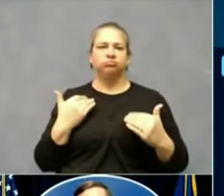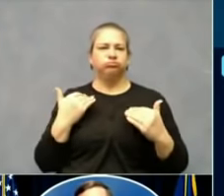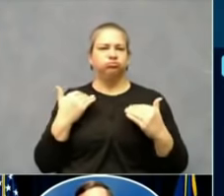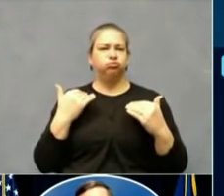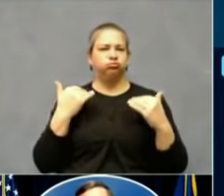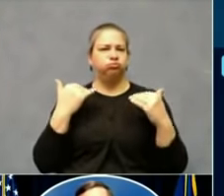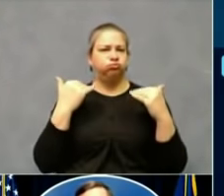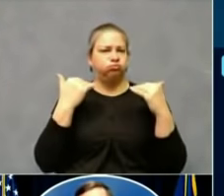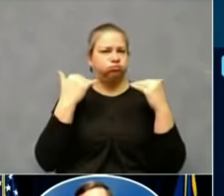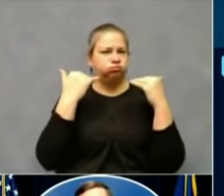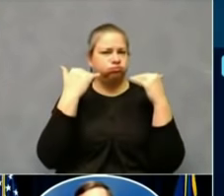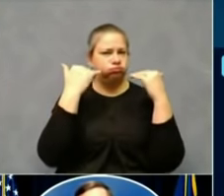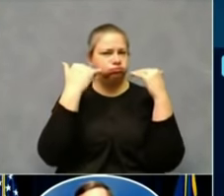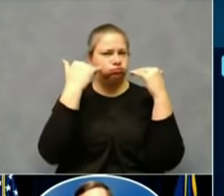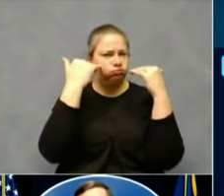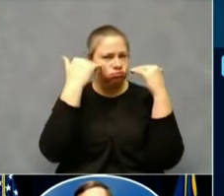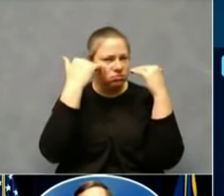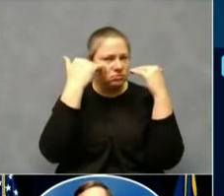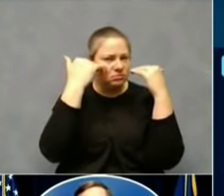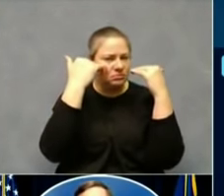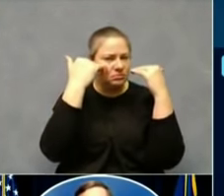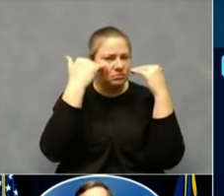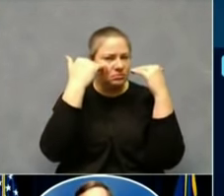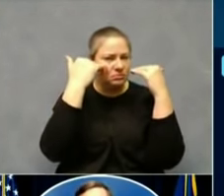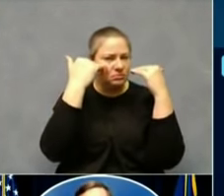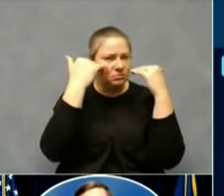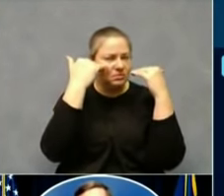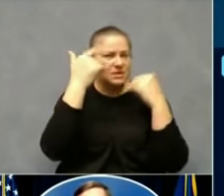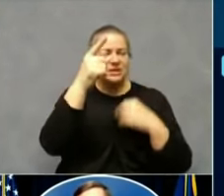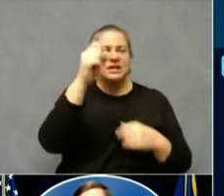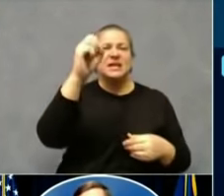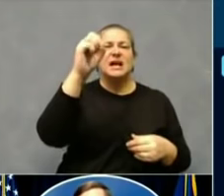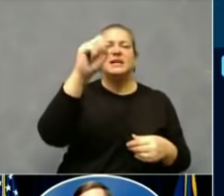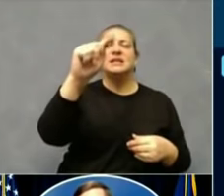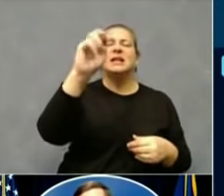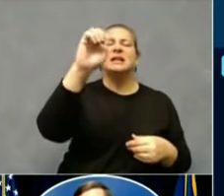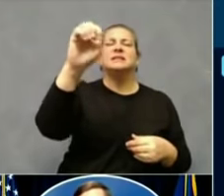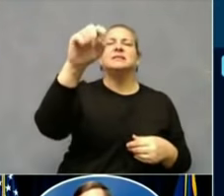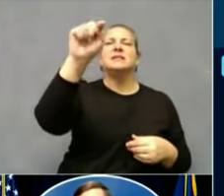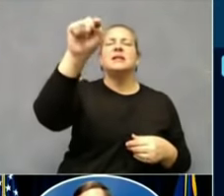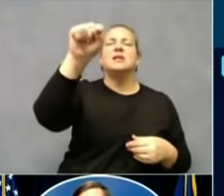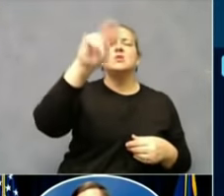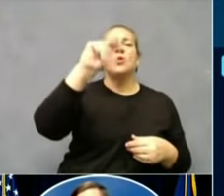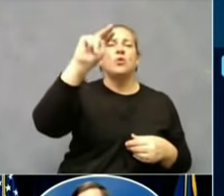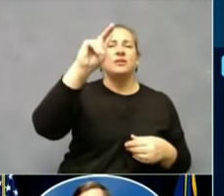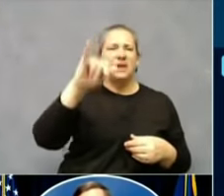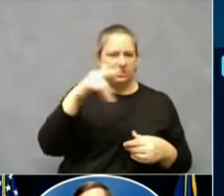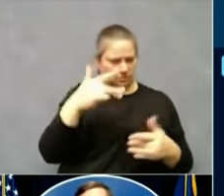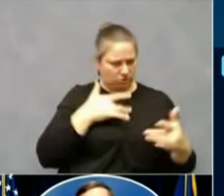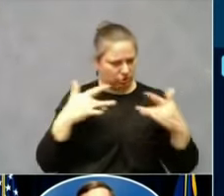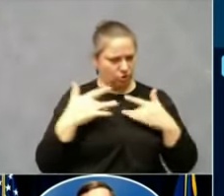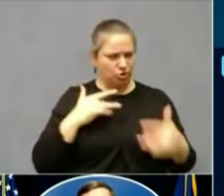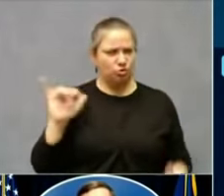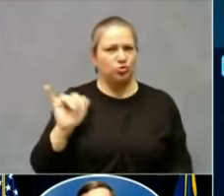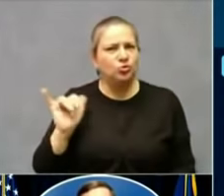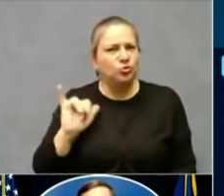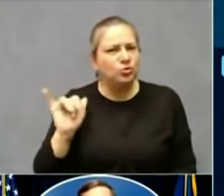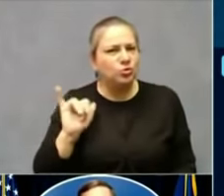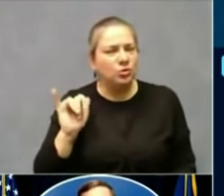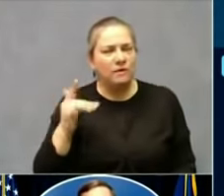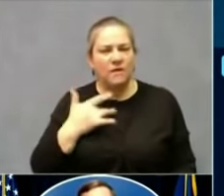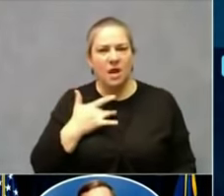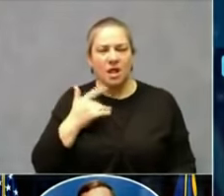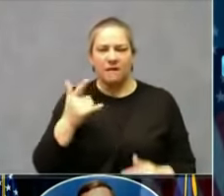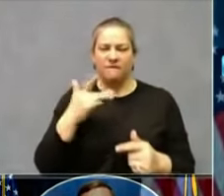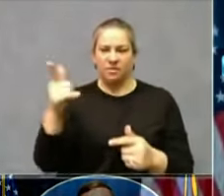St. E's in Northern Kentucky talking about the same and their concern. What happens if we double in